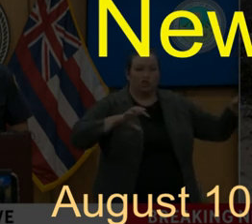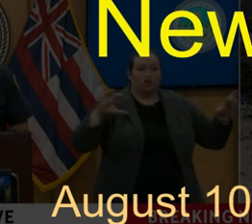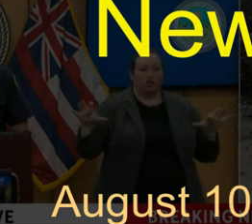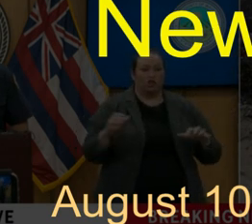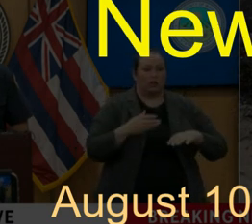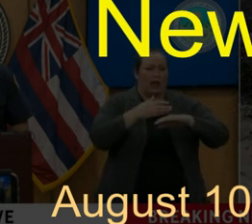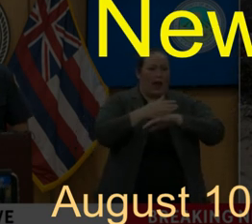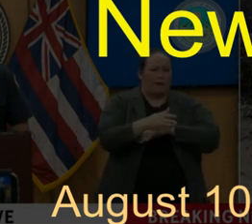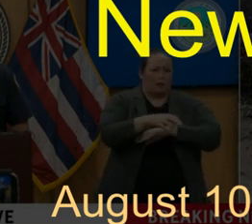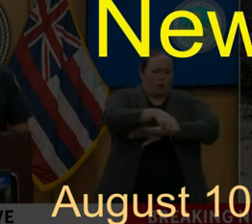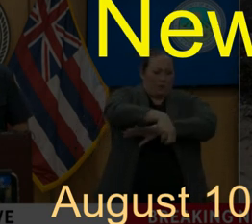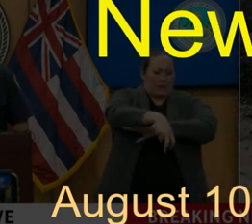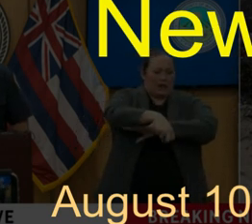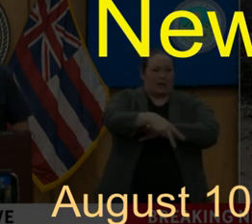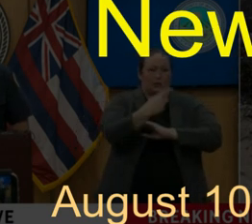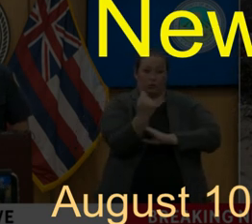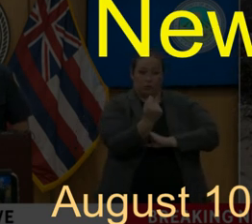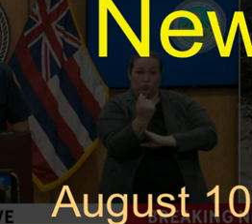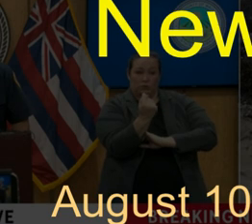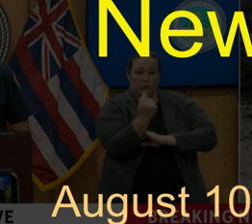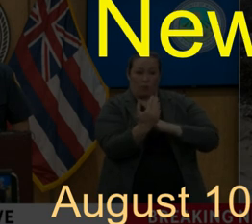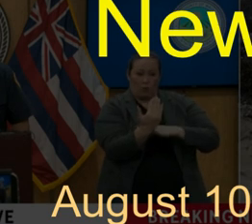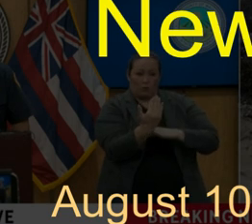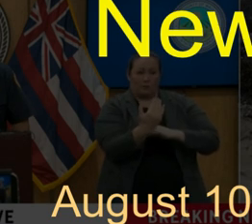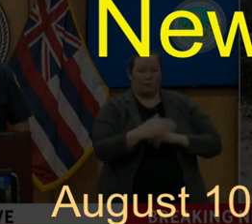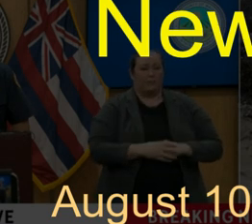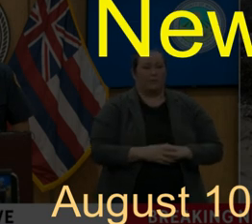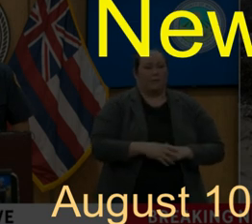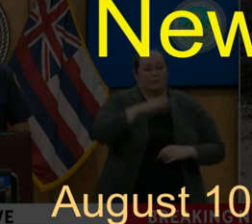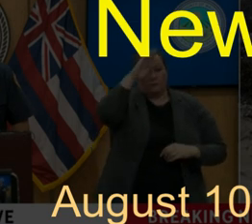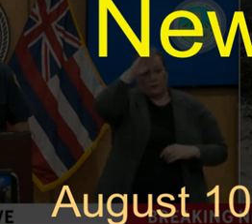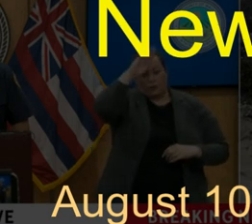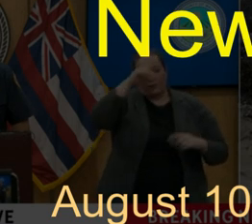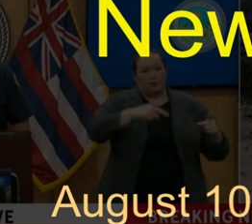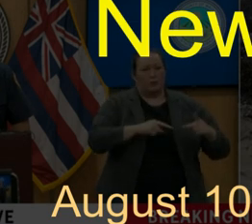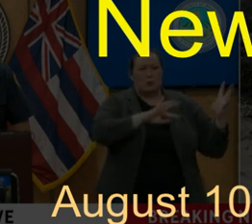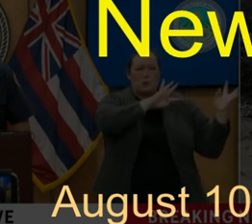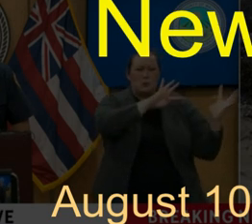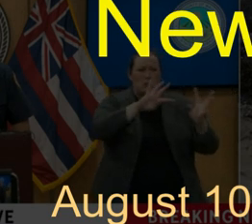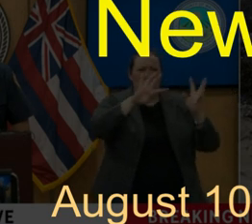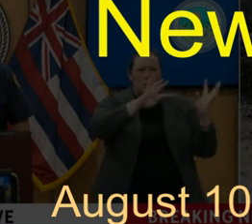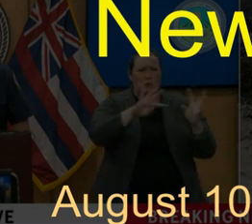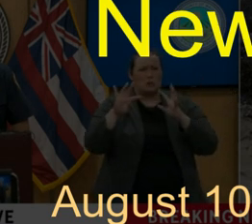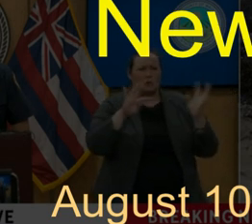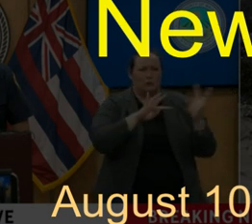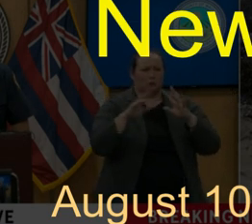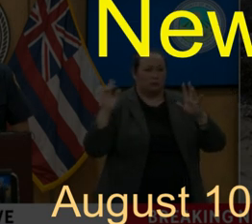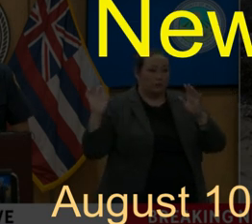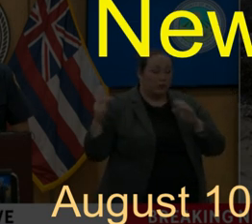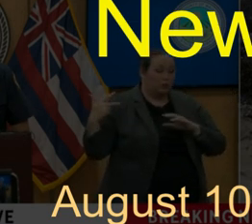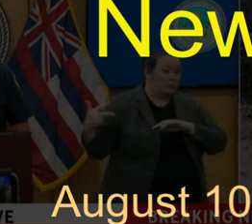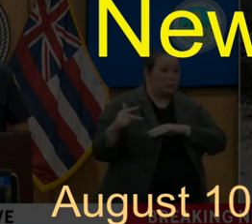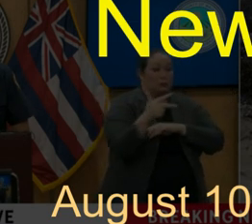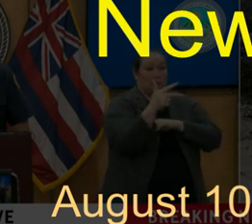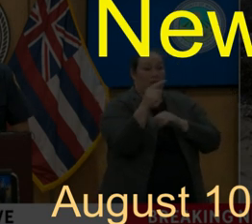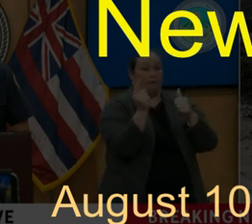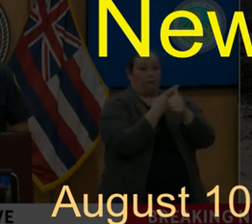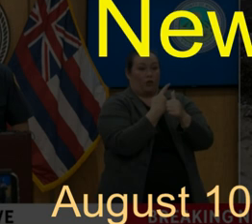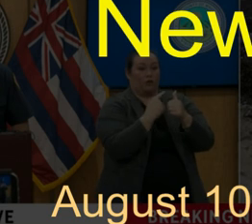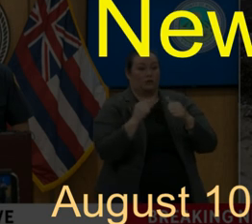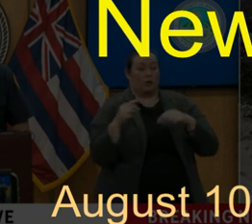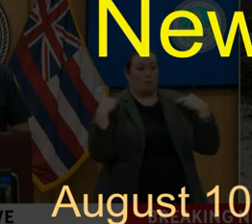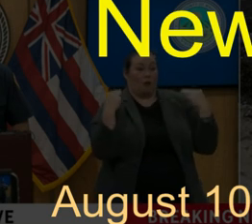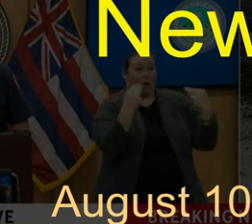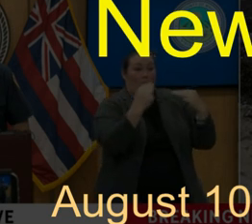midnight Tuesday morning. These firefighters are compounded by extreme winds that we're all aware of. The first fire up in Upper